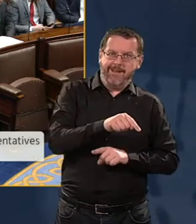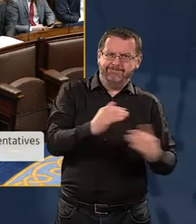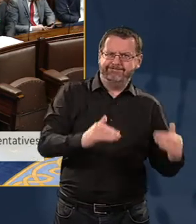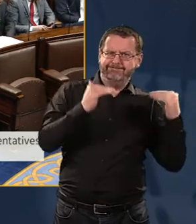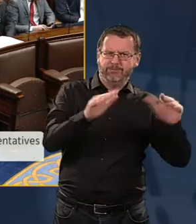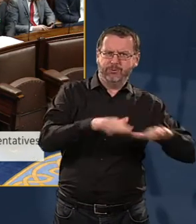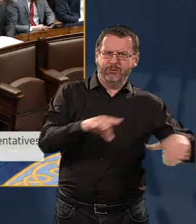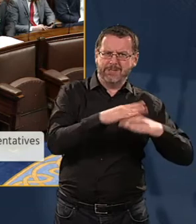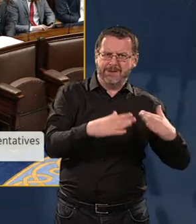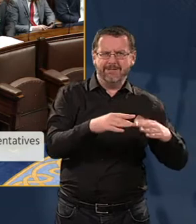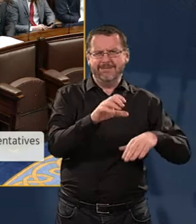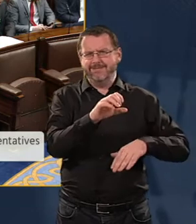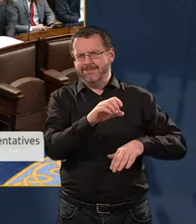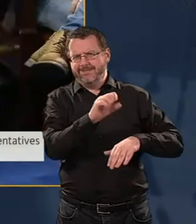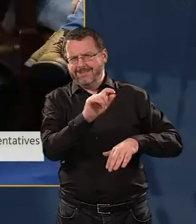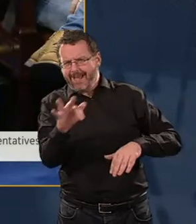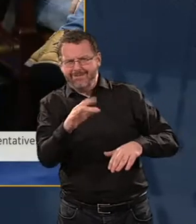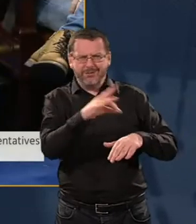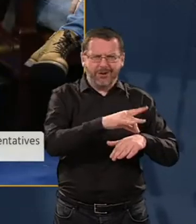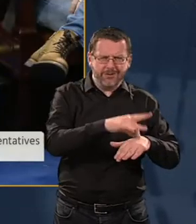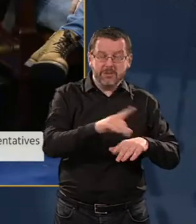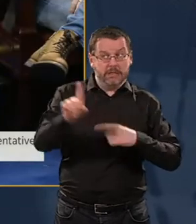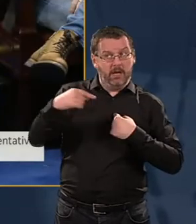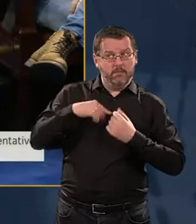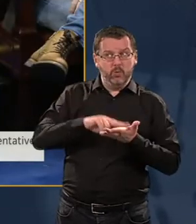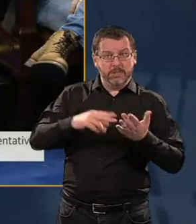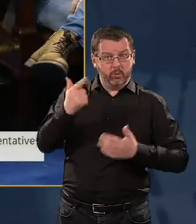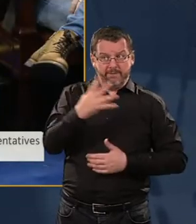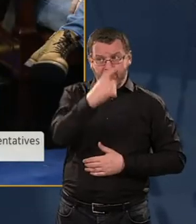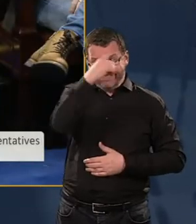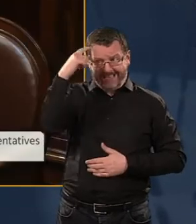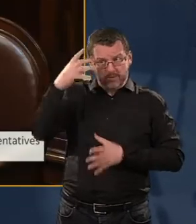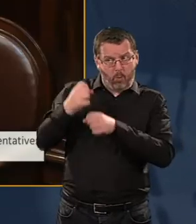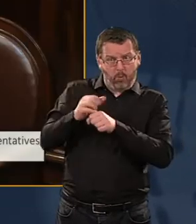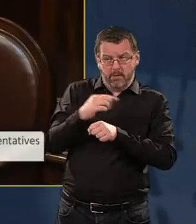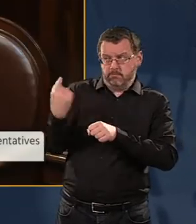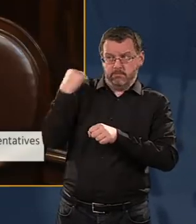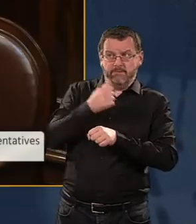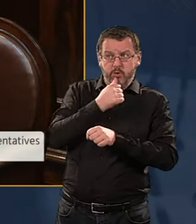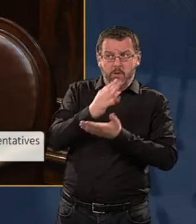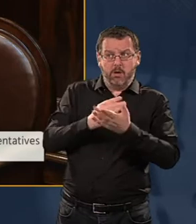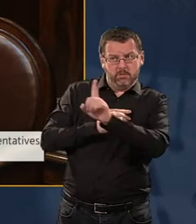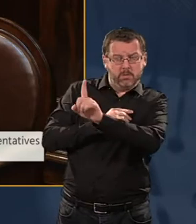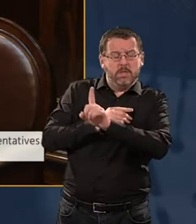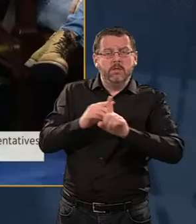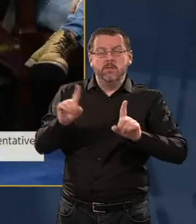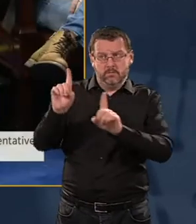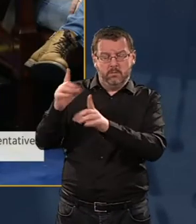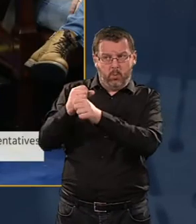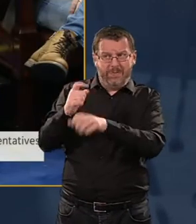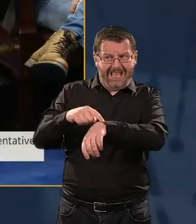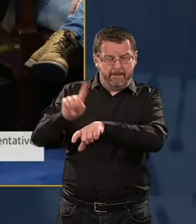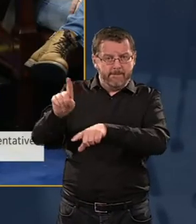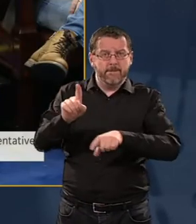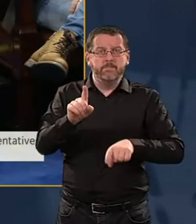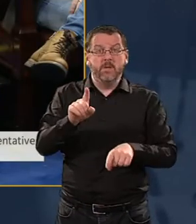you can't even give us an indication. I'm using my 24 seconds that I kept from the last bit. You might indicate,